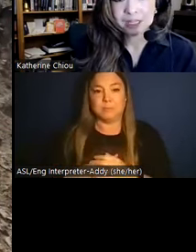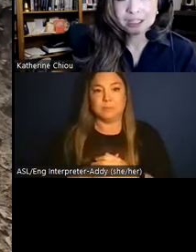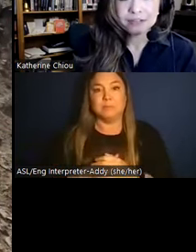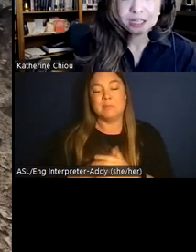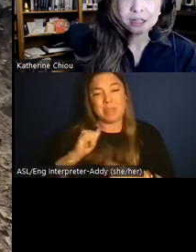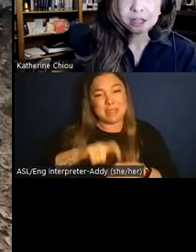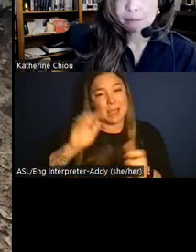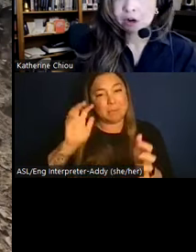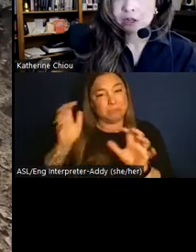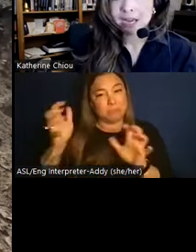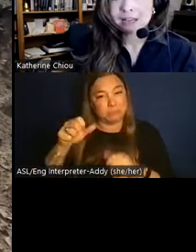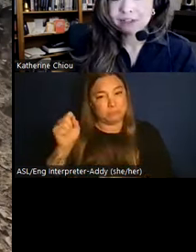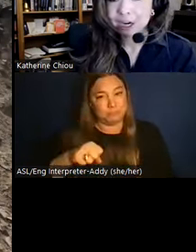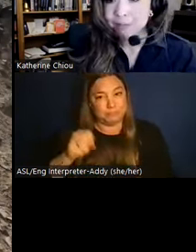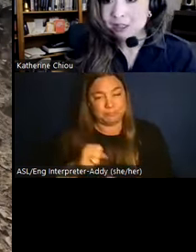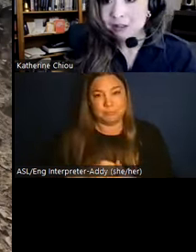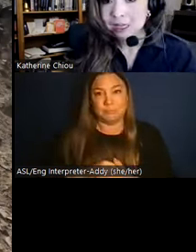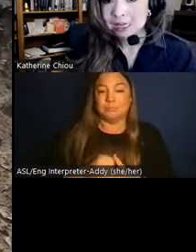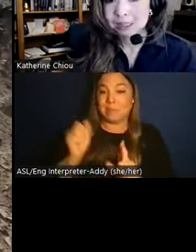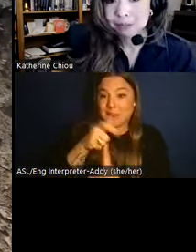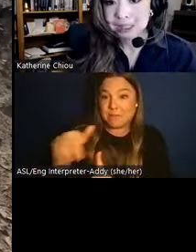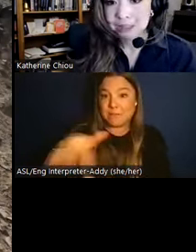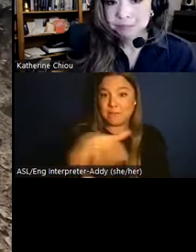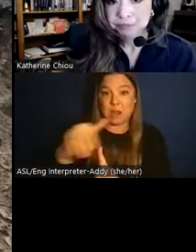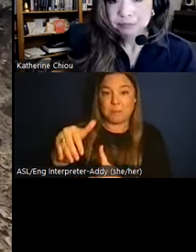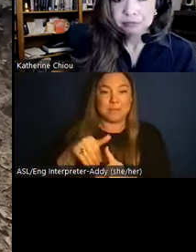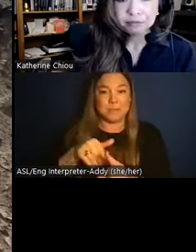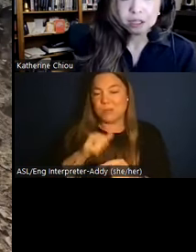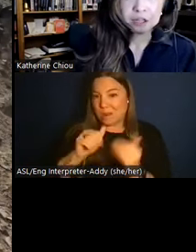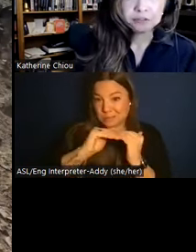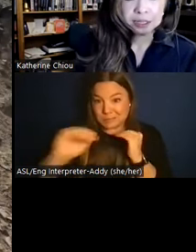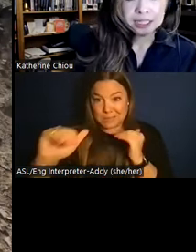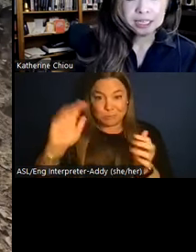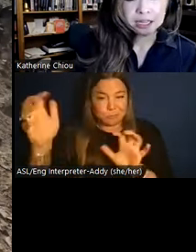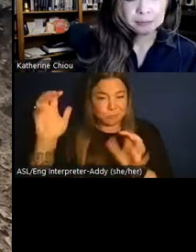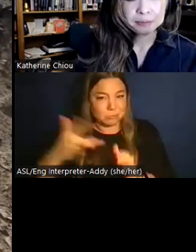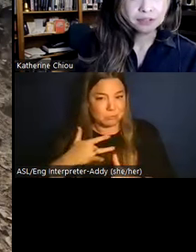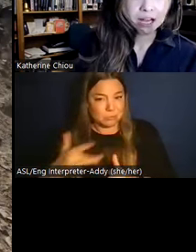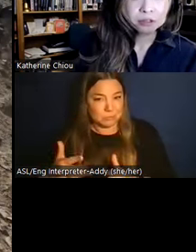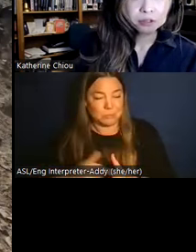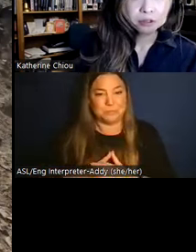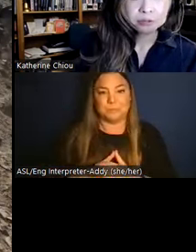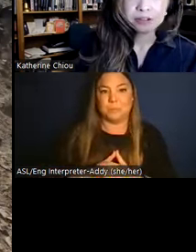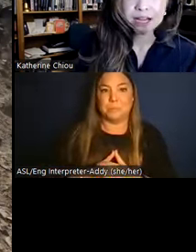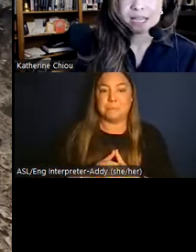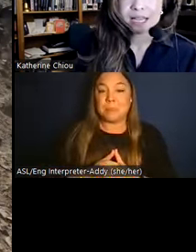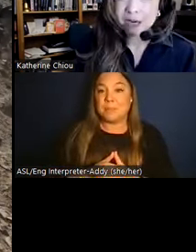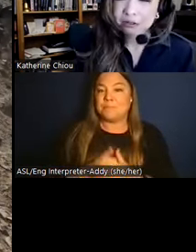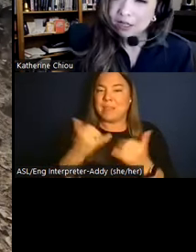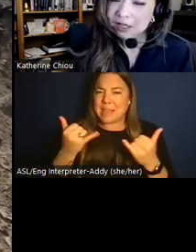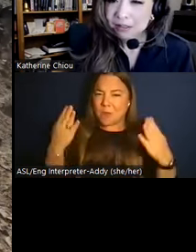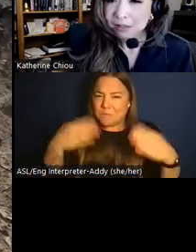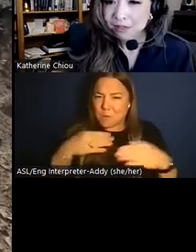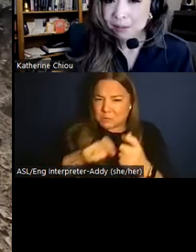times they lived in, marked by environmental instability. Focusing on a specific household provides a